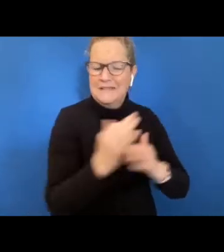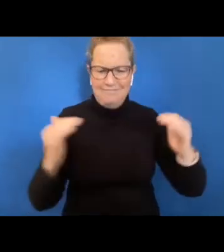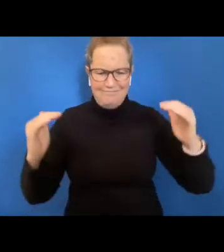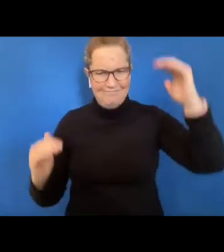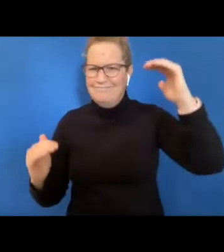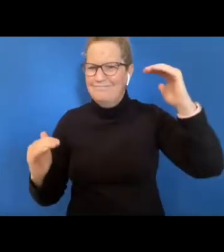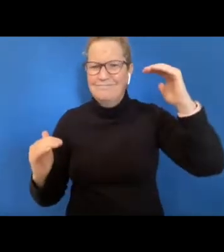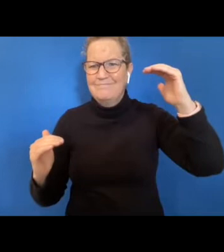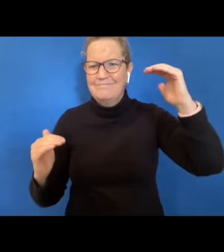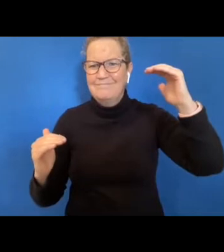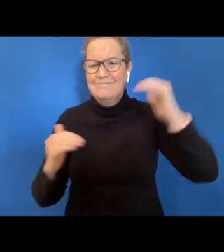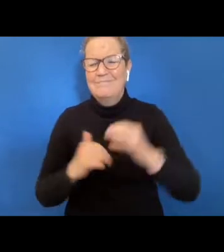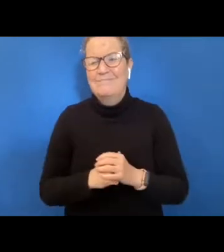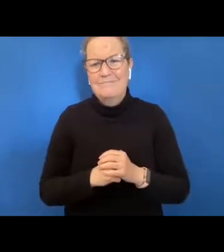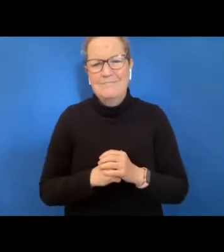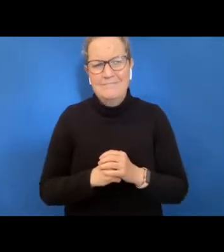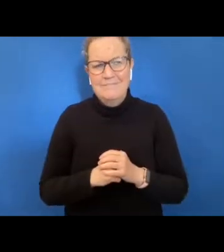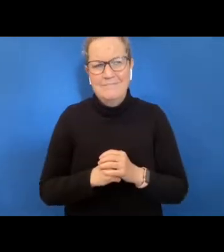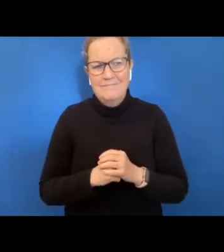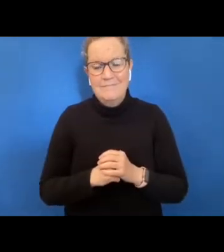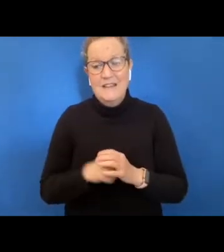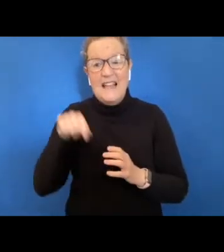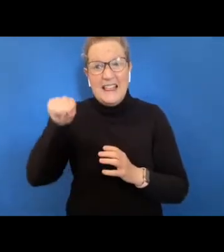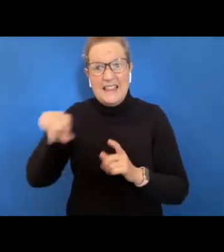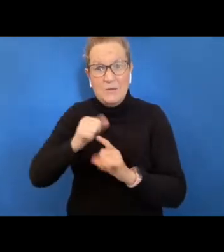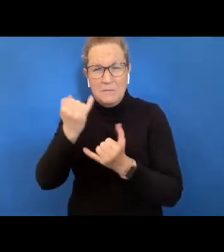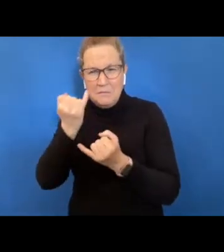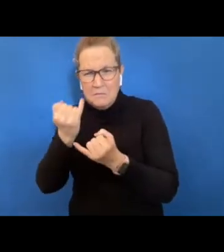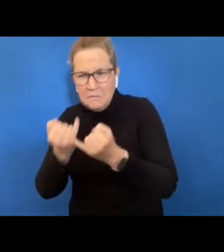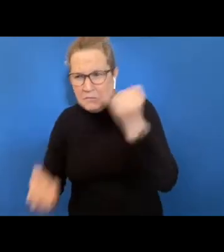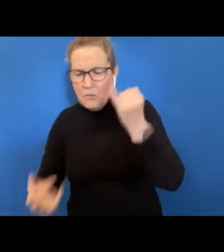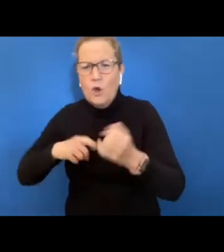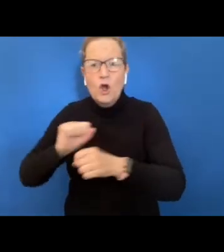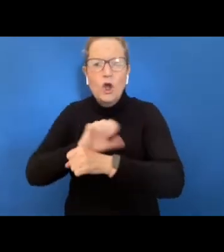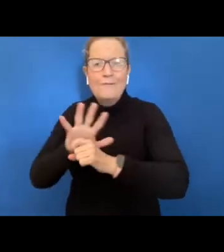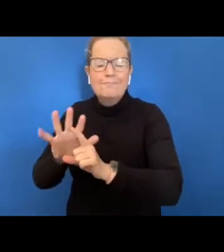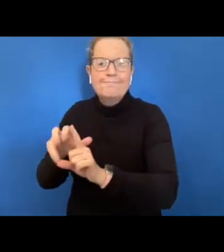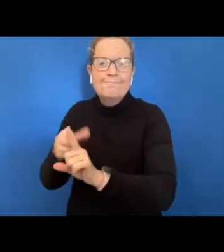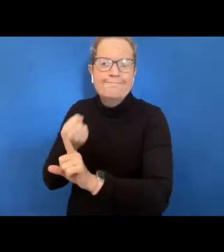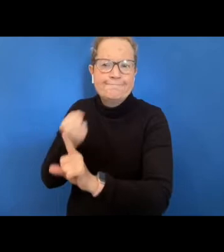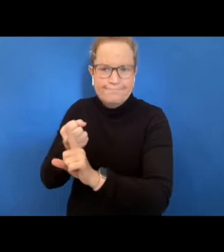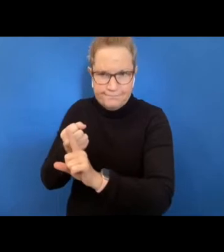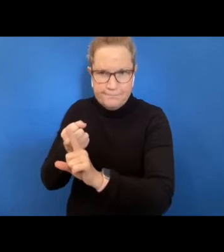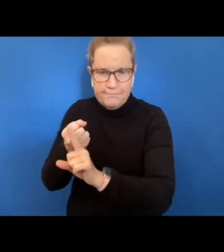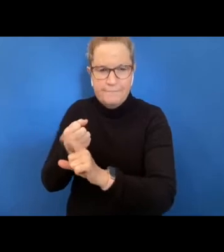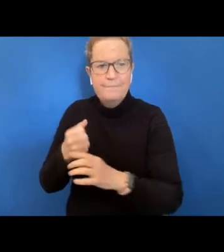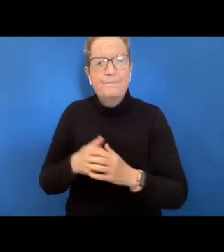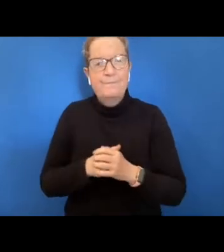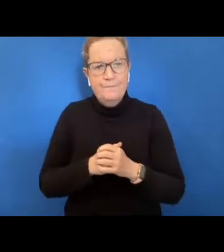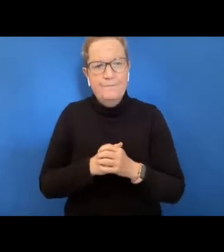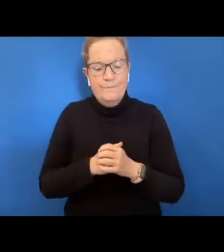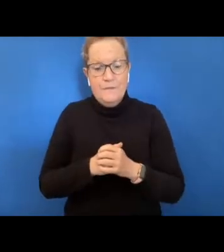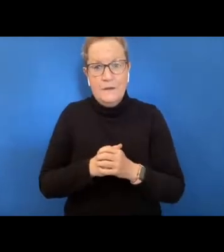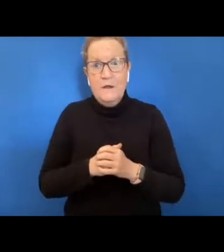indications are that this situation also worsened as a result of the impacts of covid nationally the percentage of participants